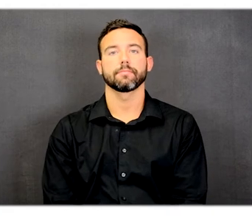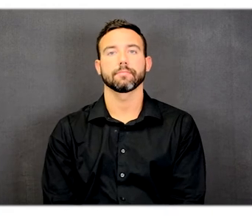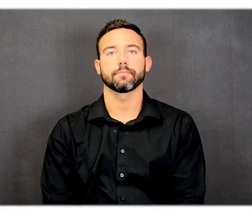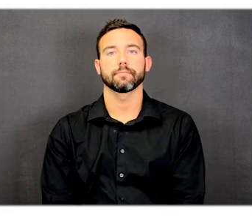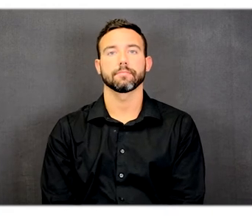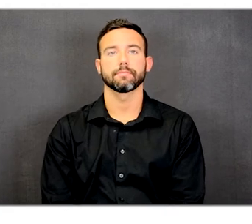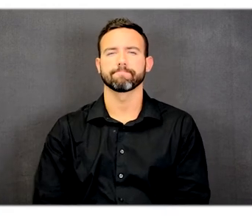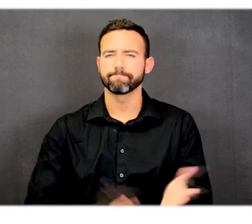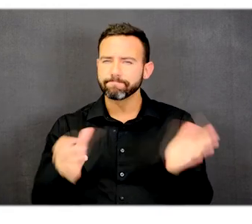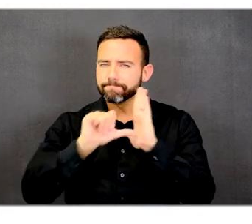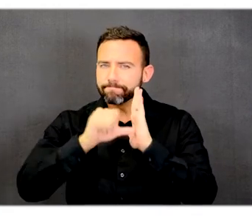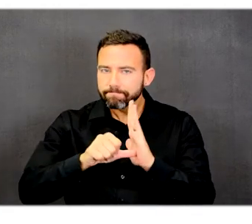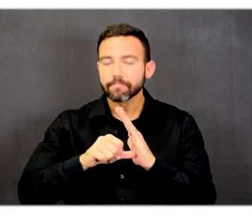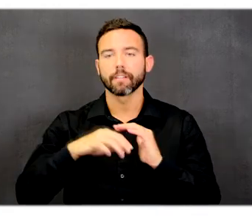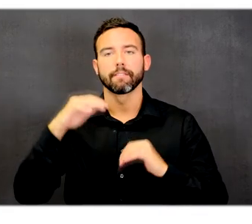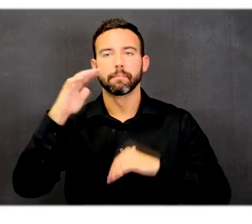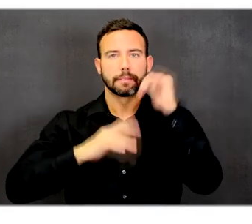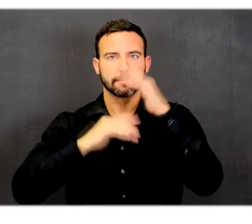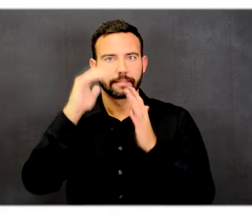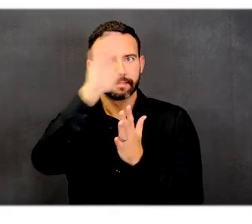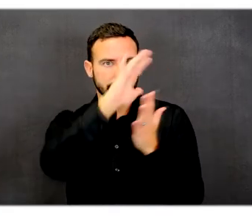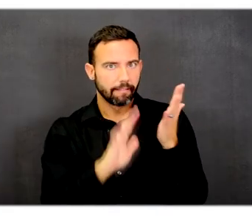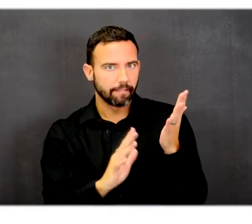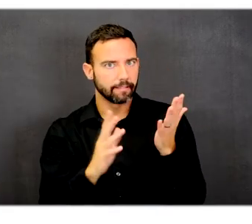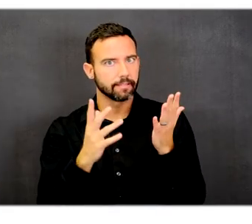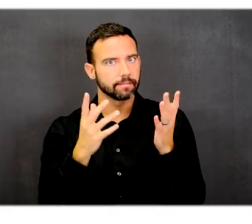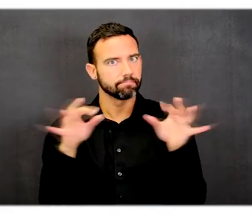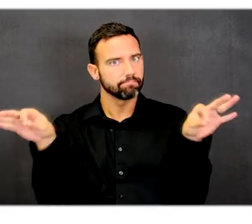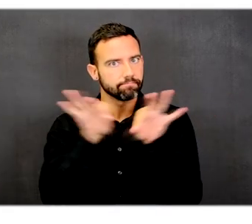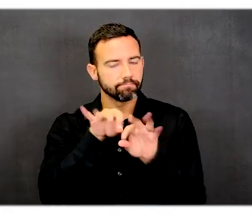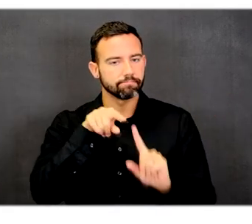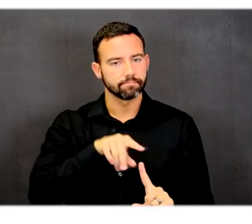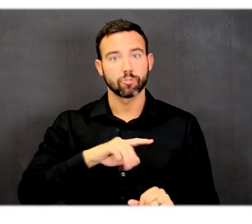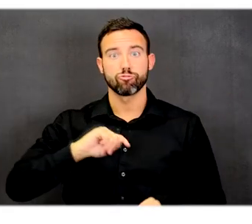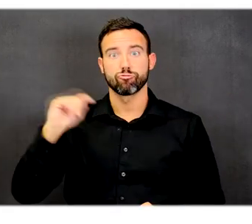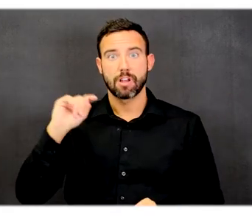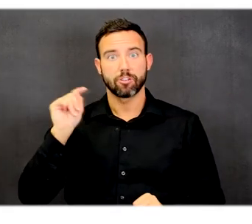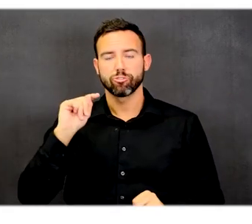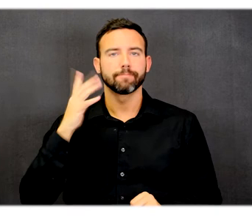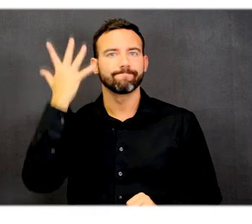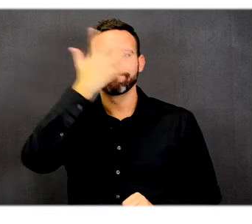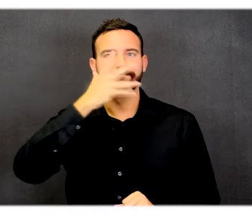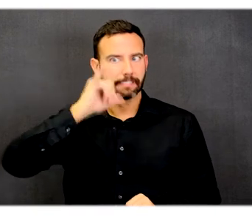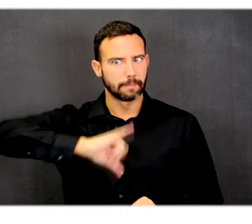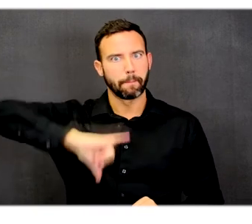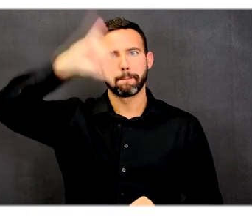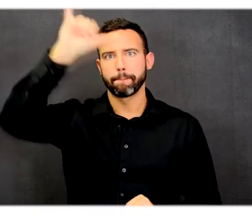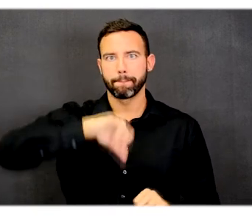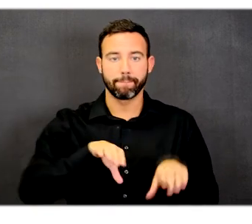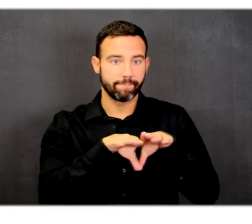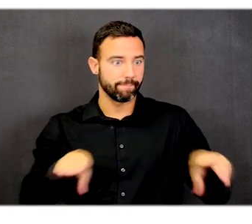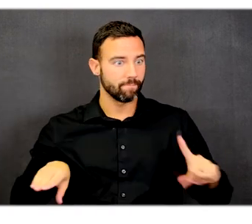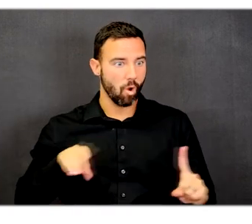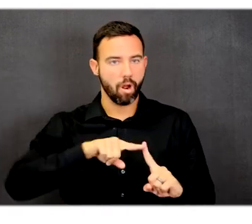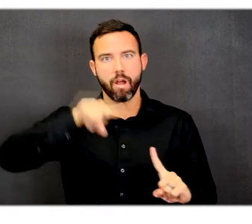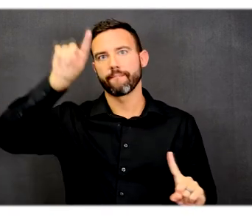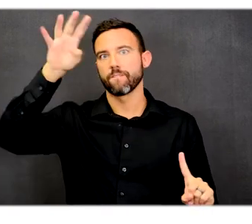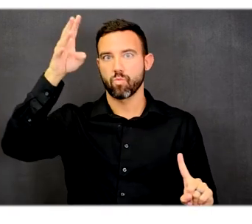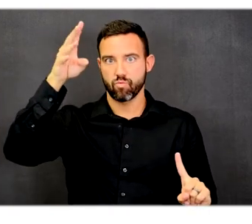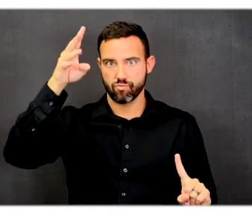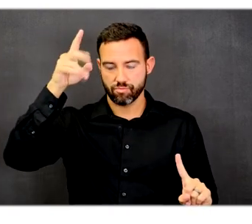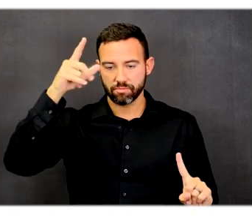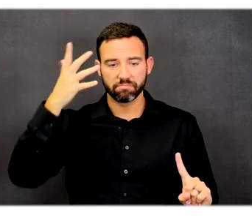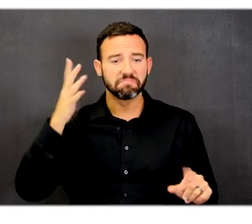To emphasize the design, restrooms are located in the same manner on levels 1 through 4. There is fully